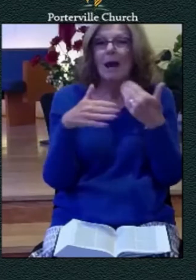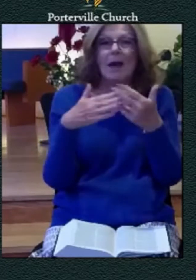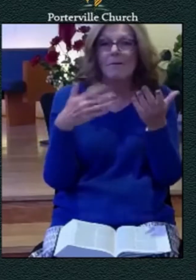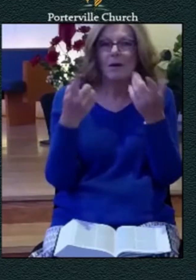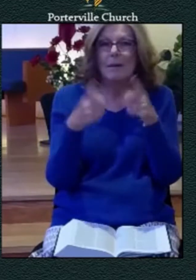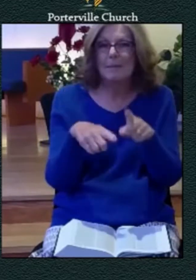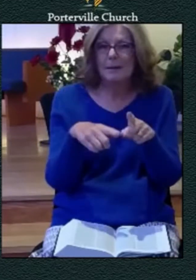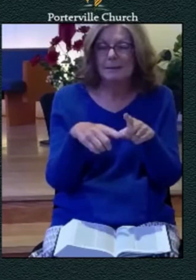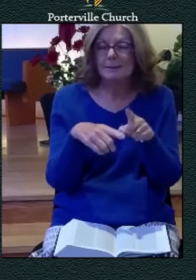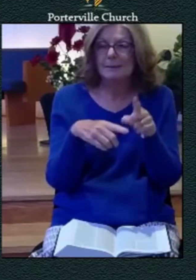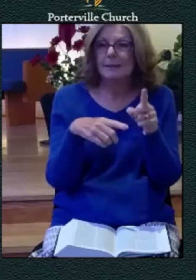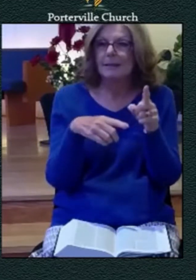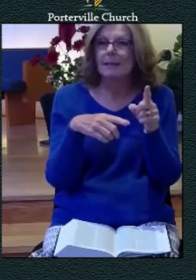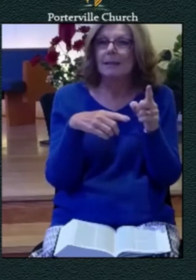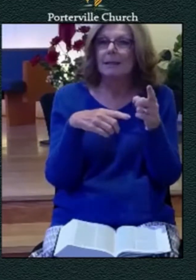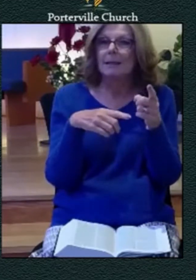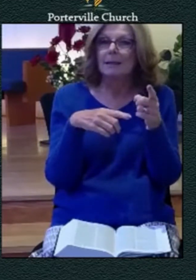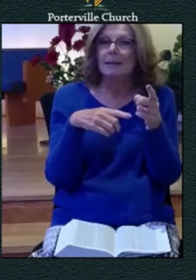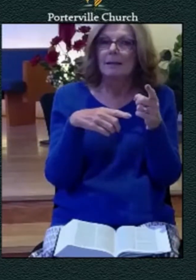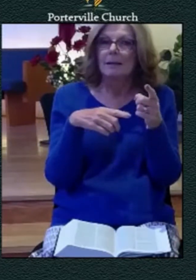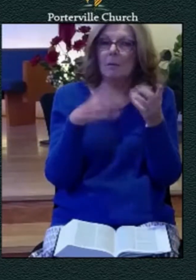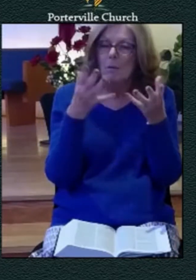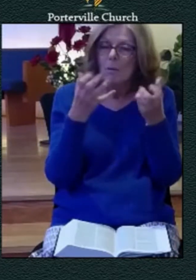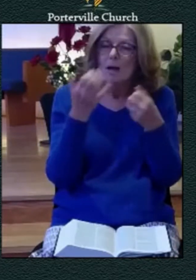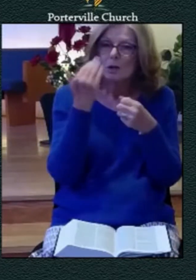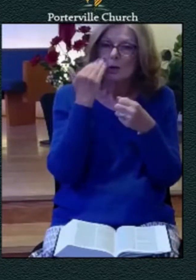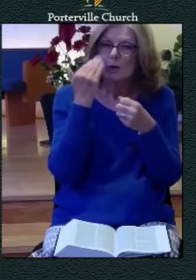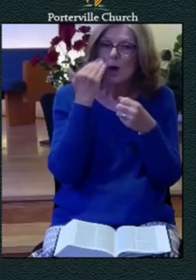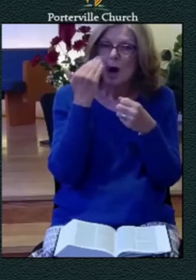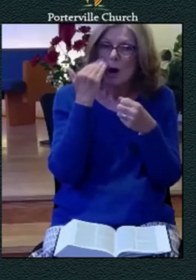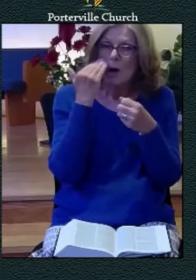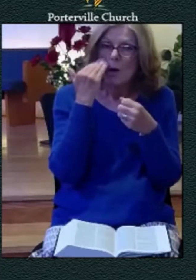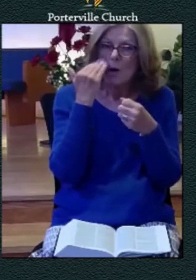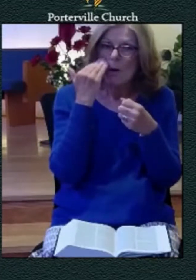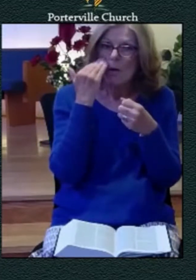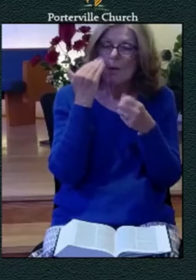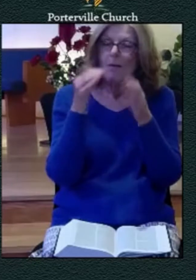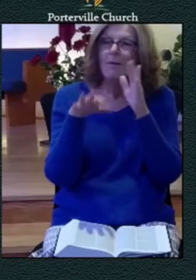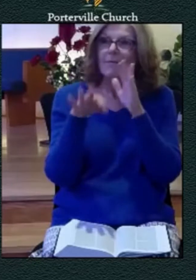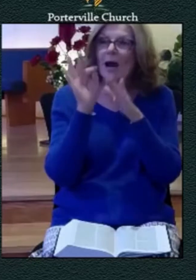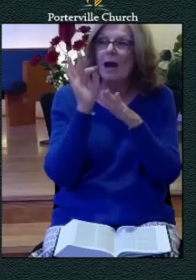to know how to find this place of repose